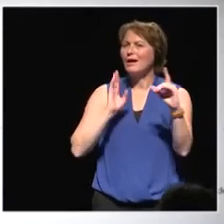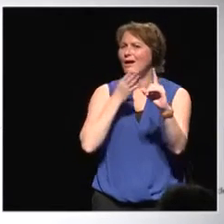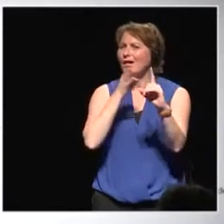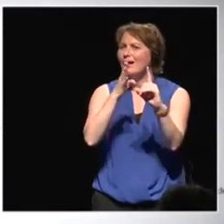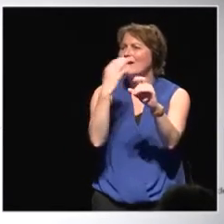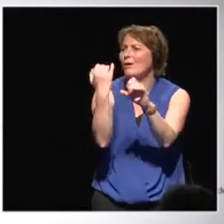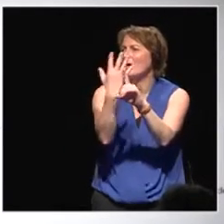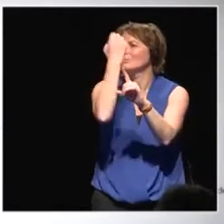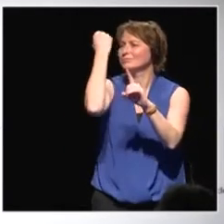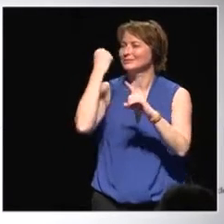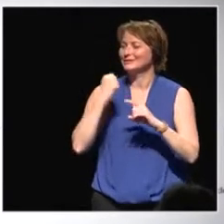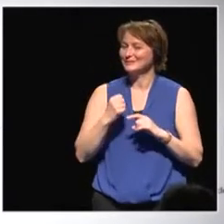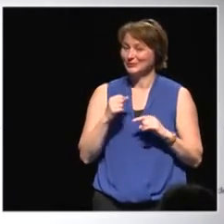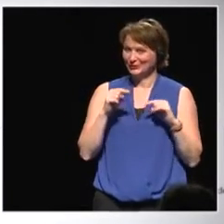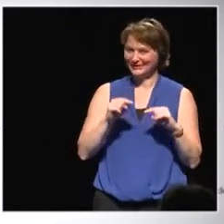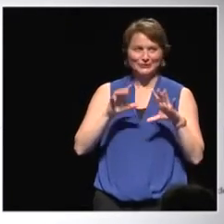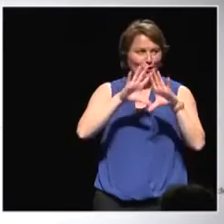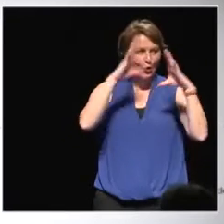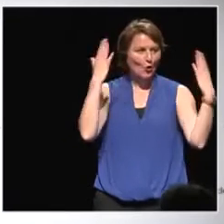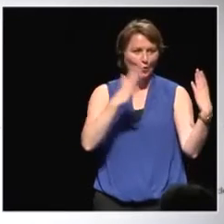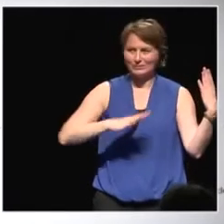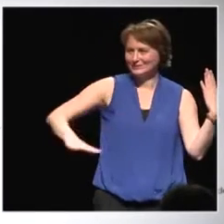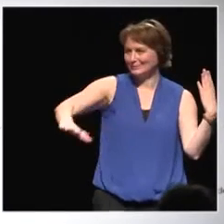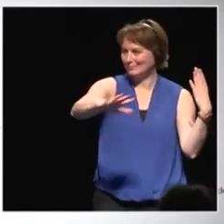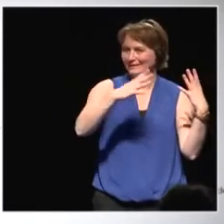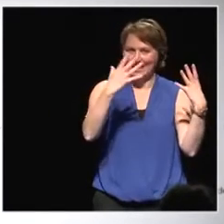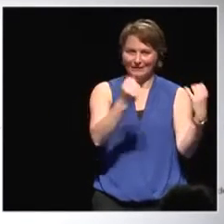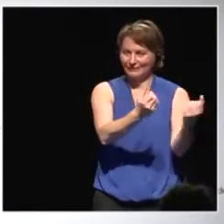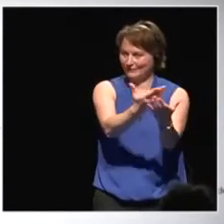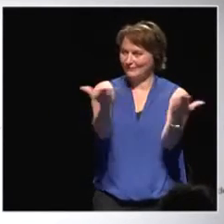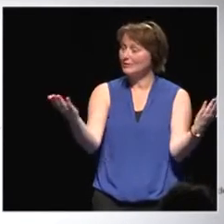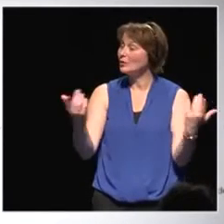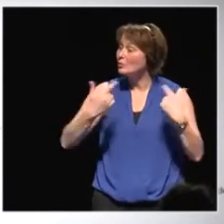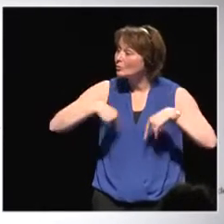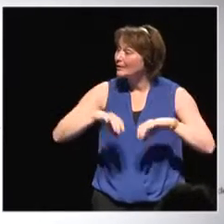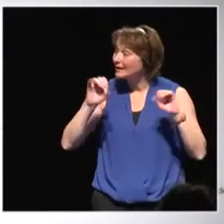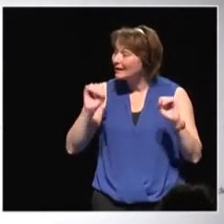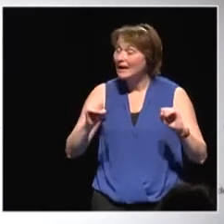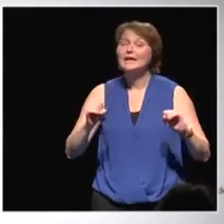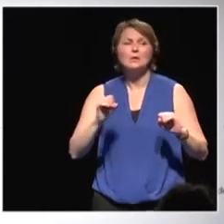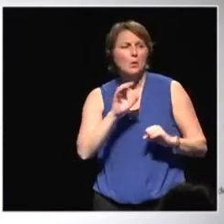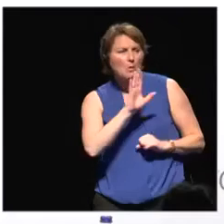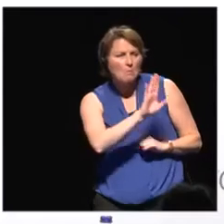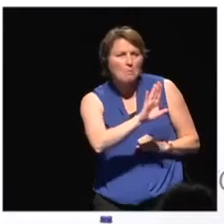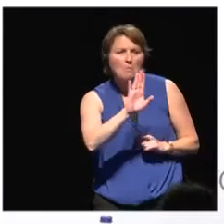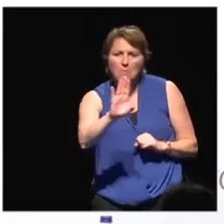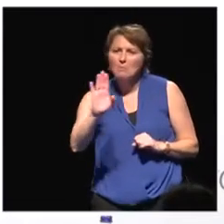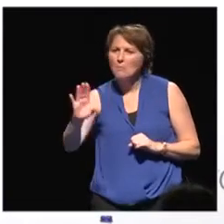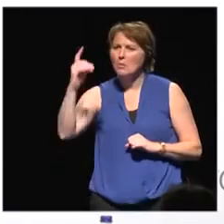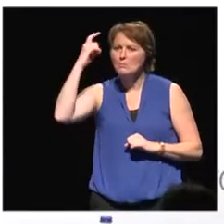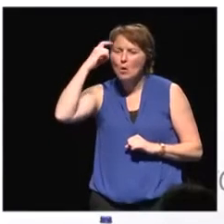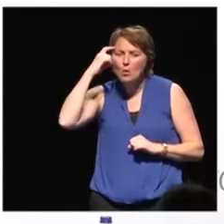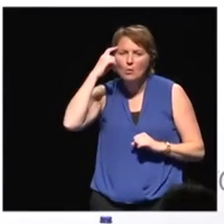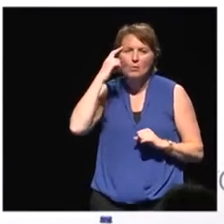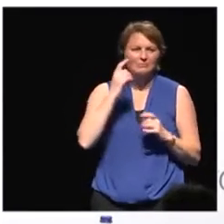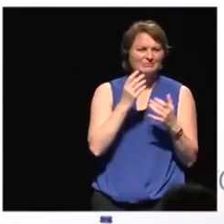This global space, which enables us to share the same moral and ethical values,